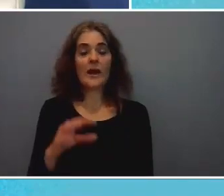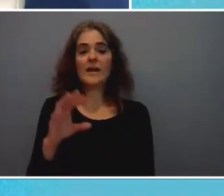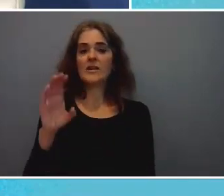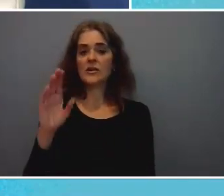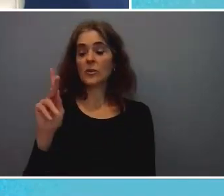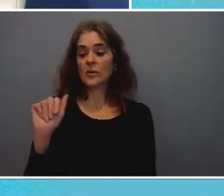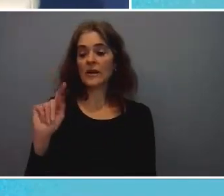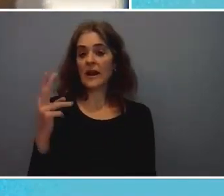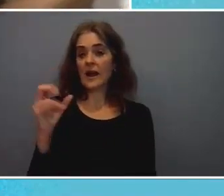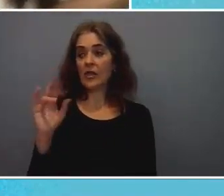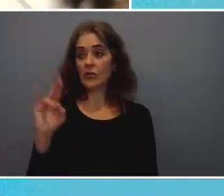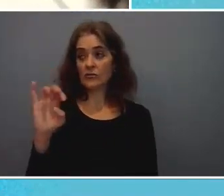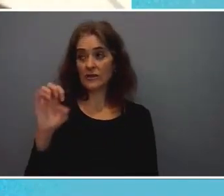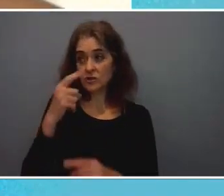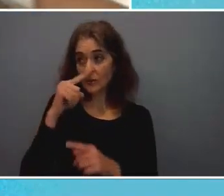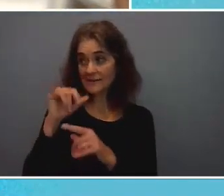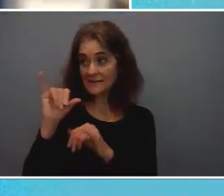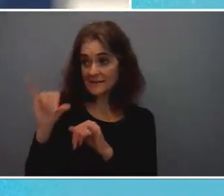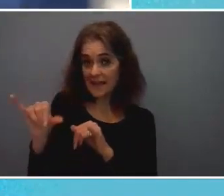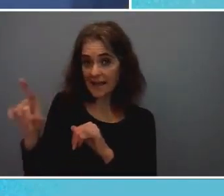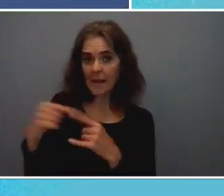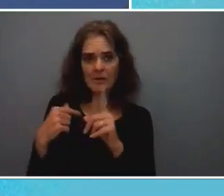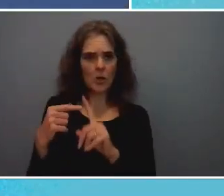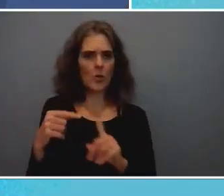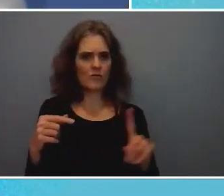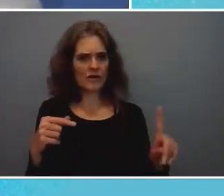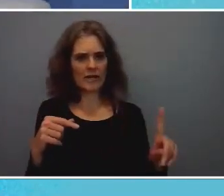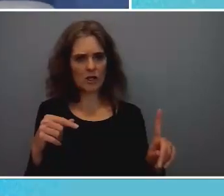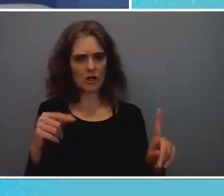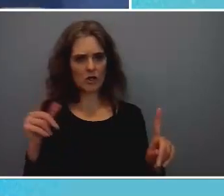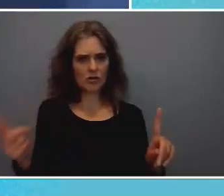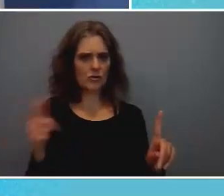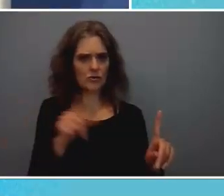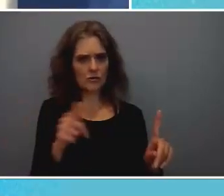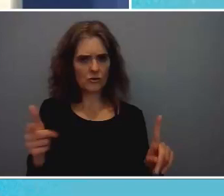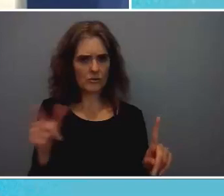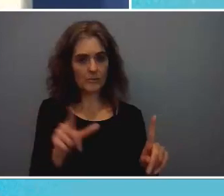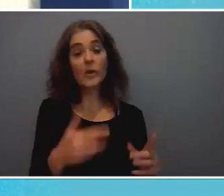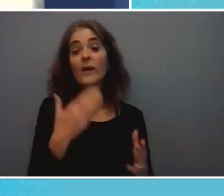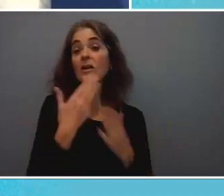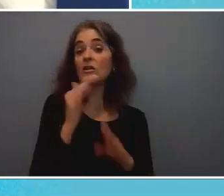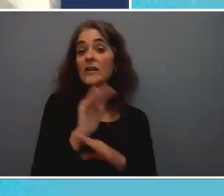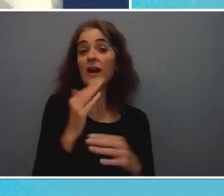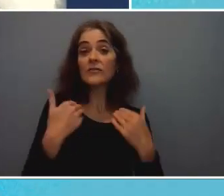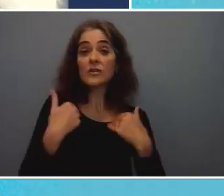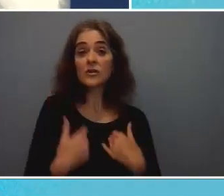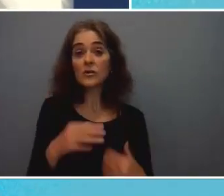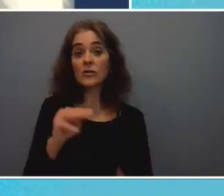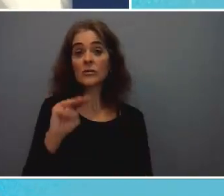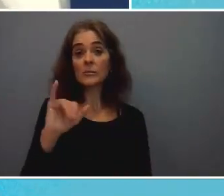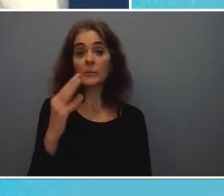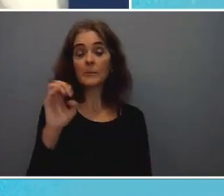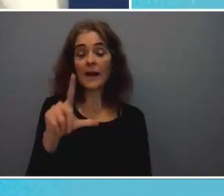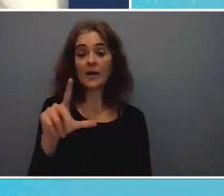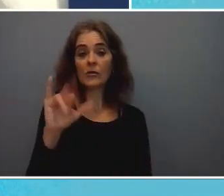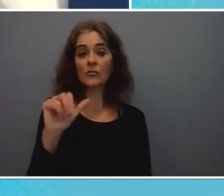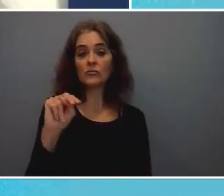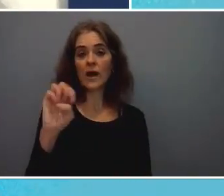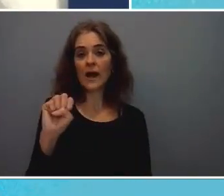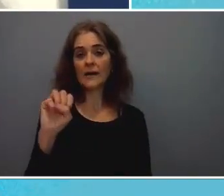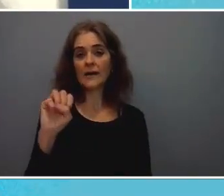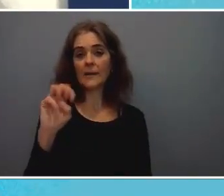i'm going to go far right over here hey thank you uh good afternoon my name is michael weinraub i'm a learning advisor at pixel